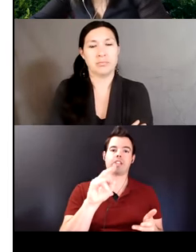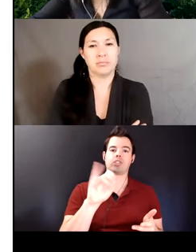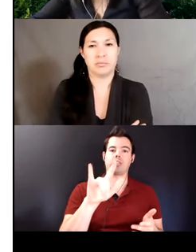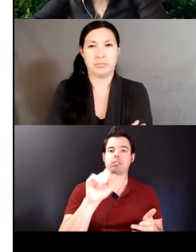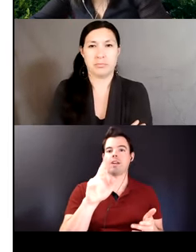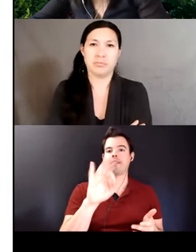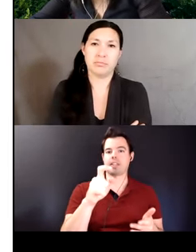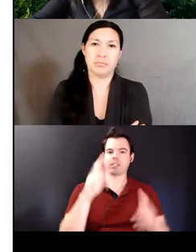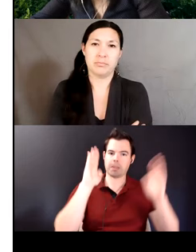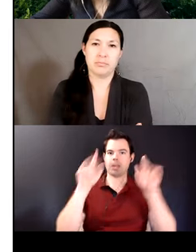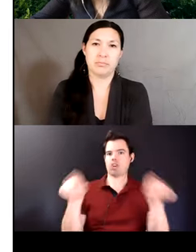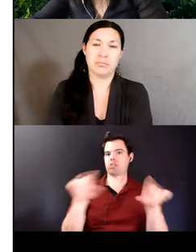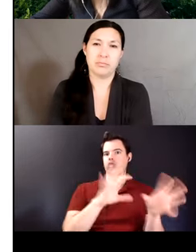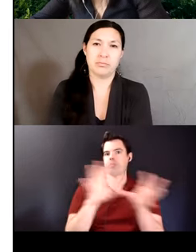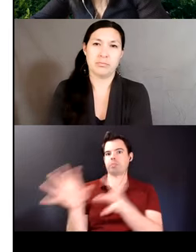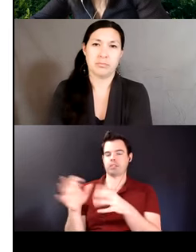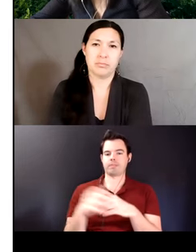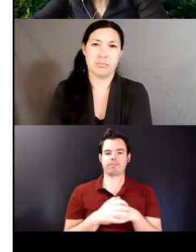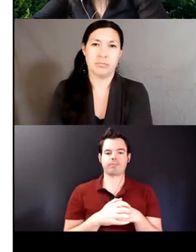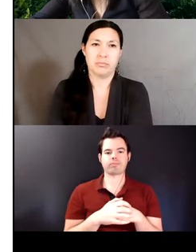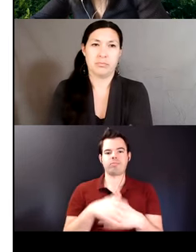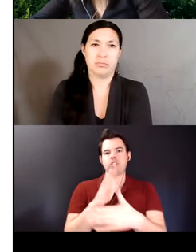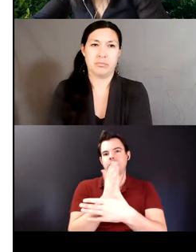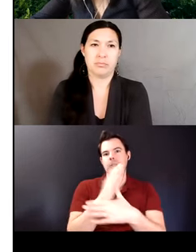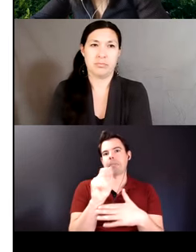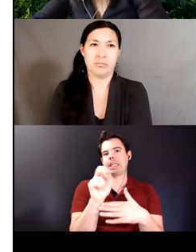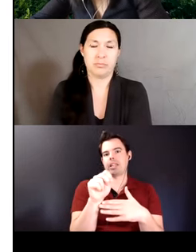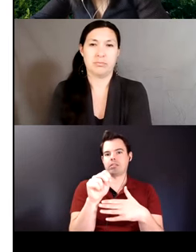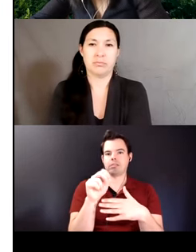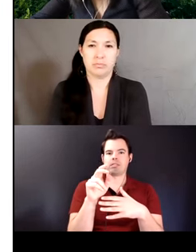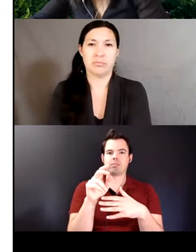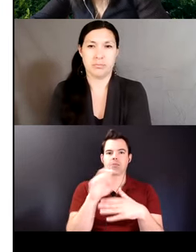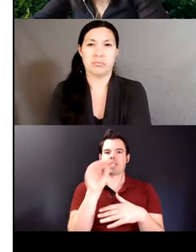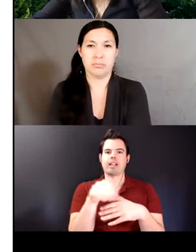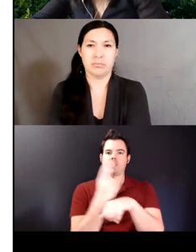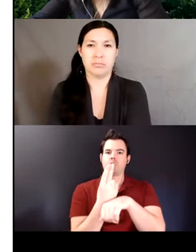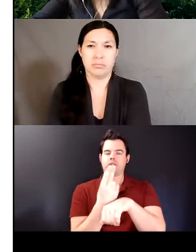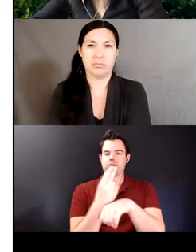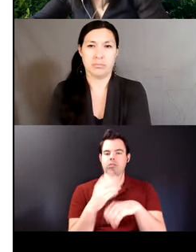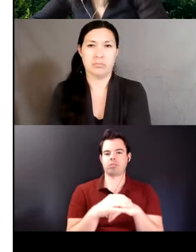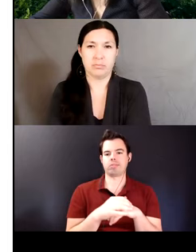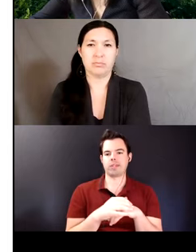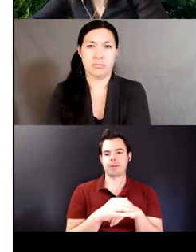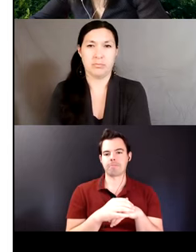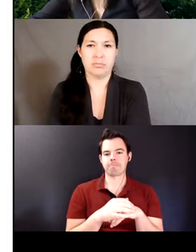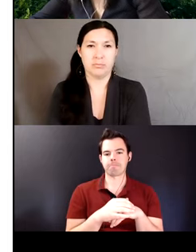shows the mean proportion of all verbs with the suffix count for the group zero means